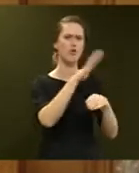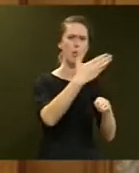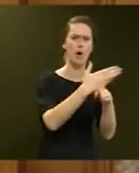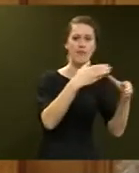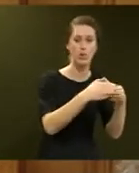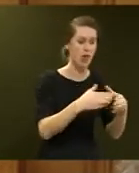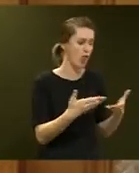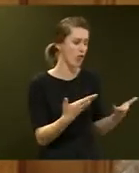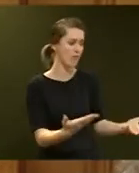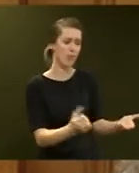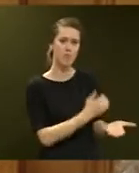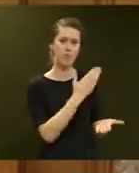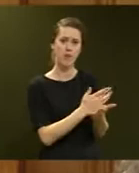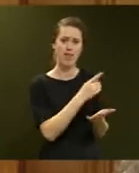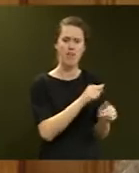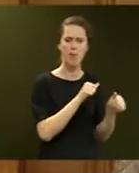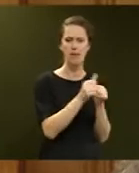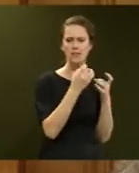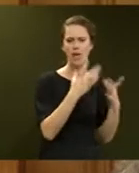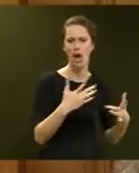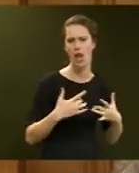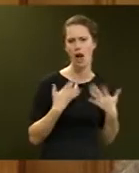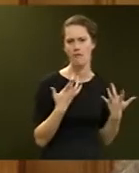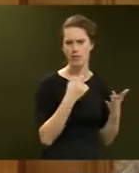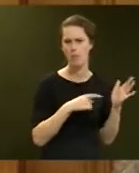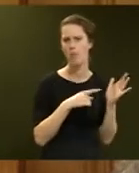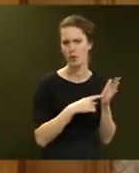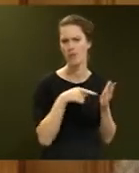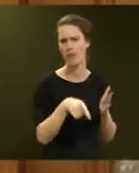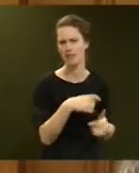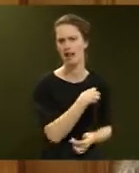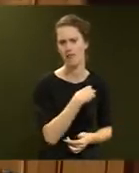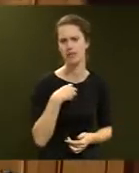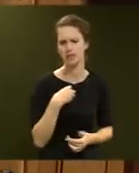Therefore, ensuring that they have the best start in life is important to this Government.